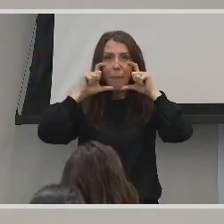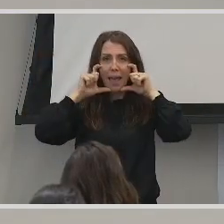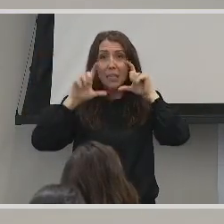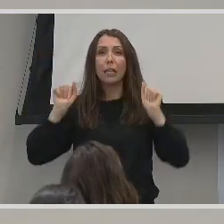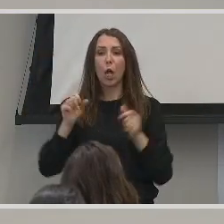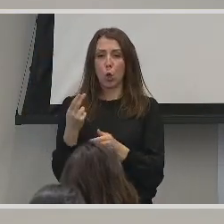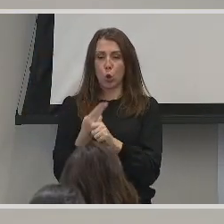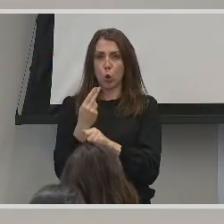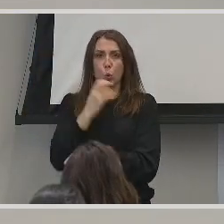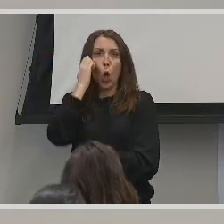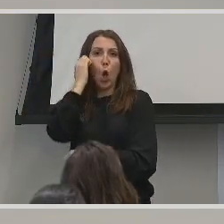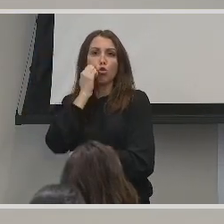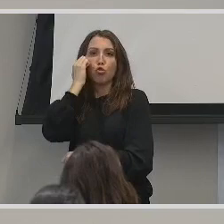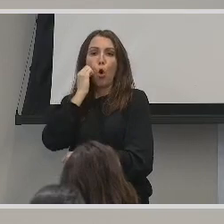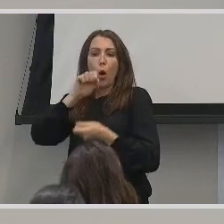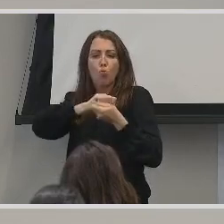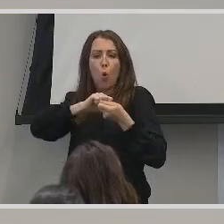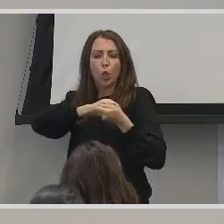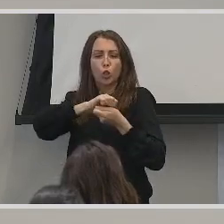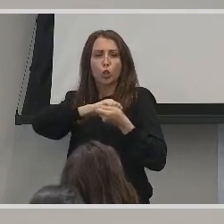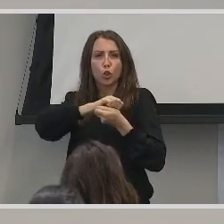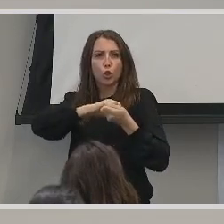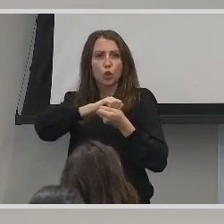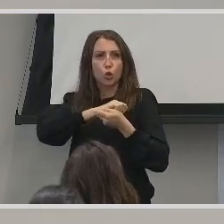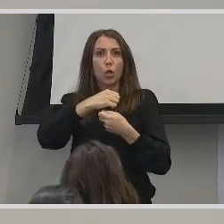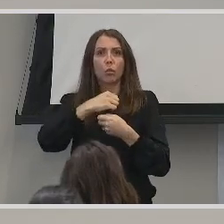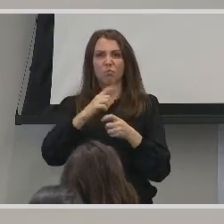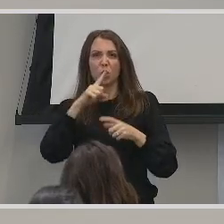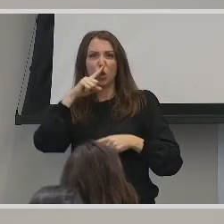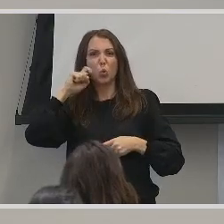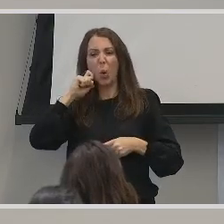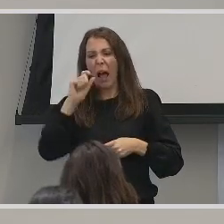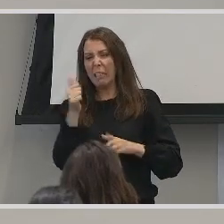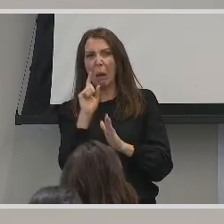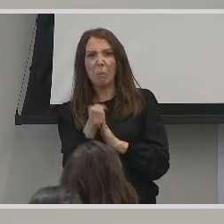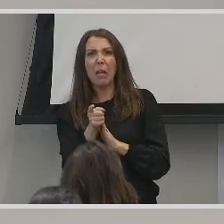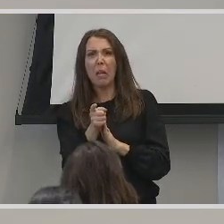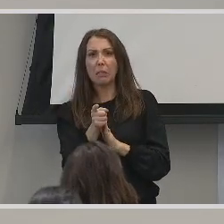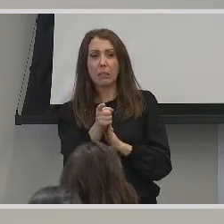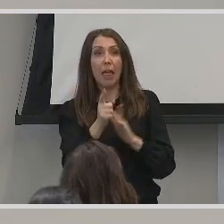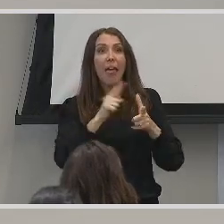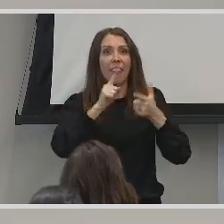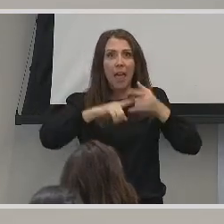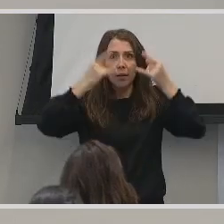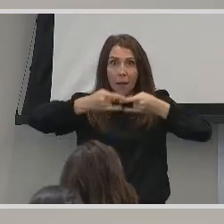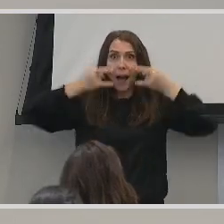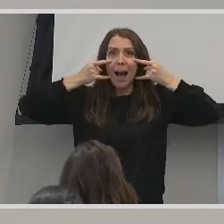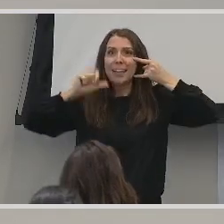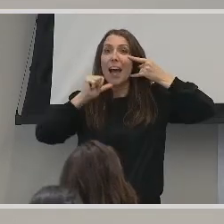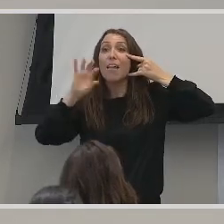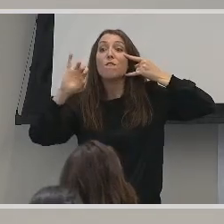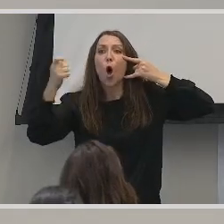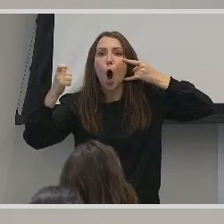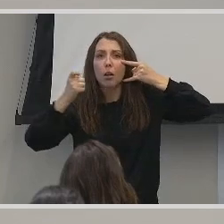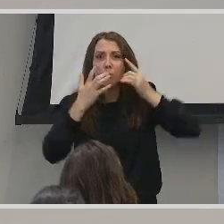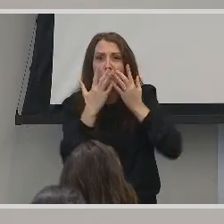before you wear it. And wait for it to dry for maybe 10 minutes so that when you put it on, it doesn't bag up.